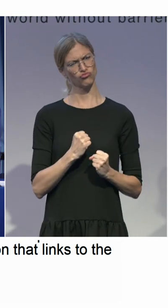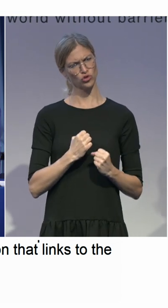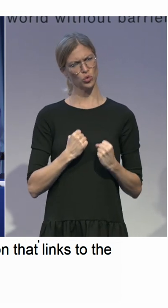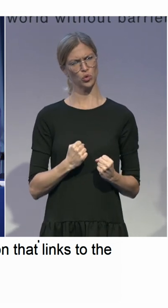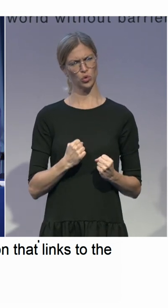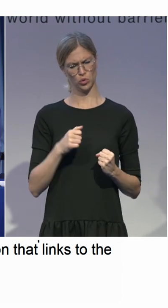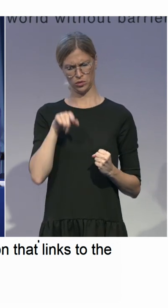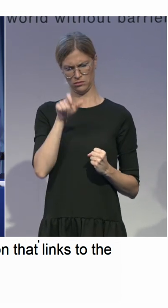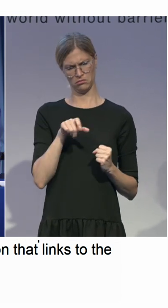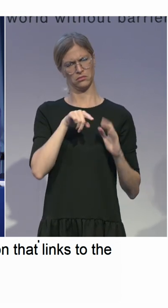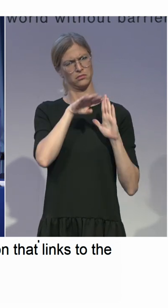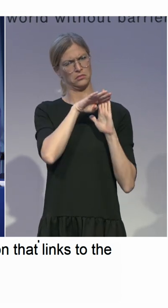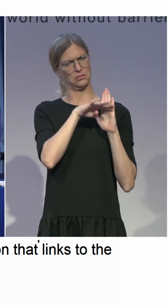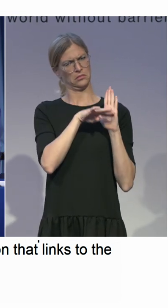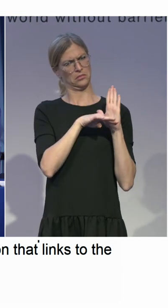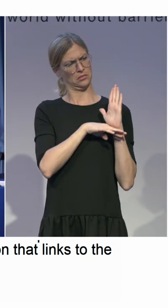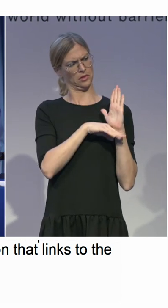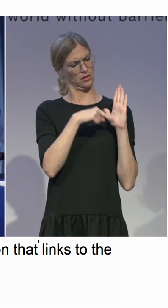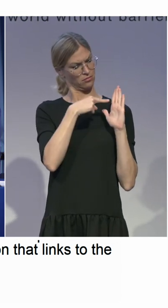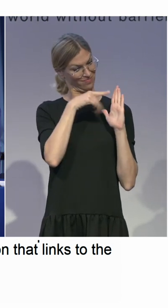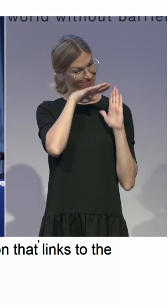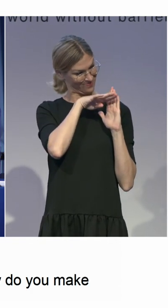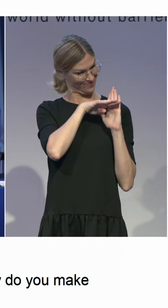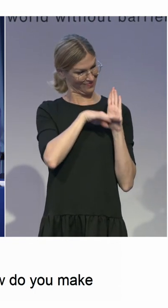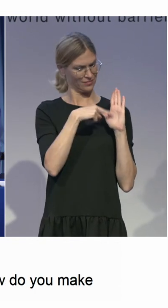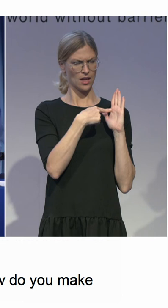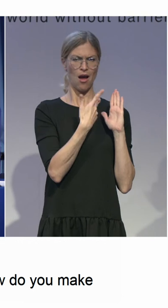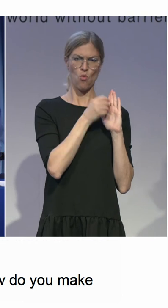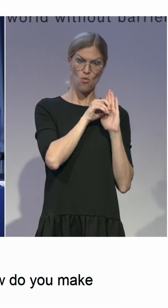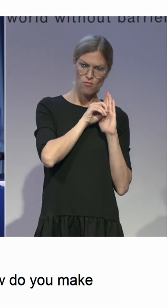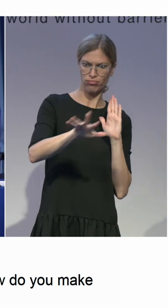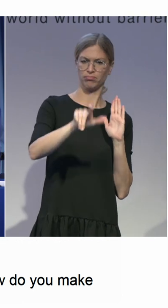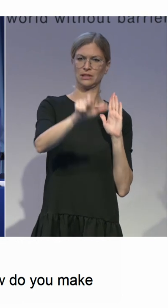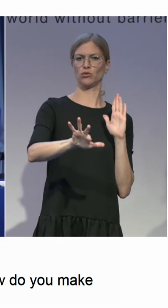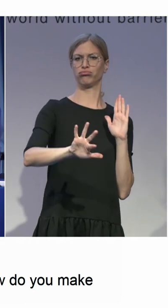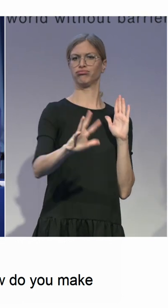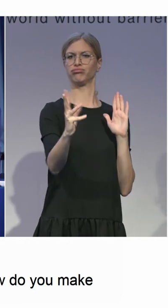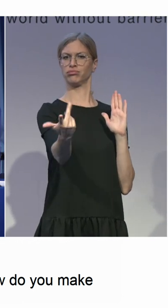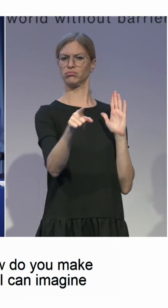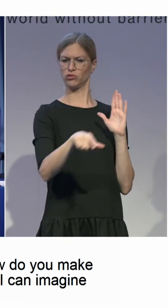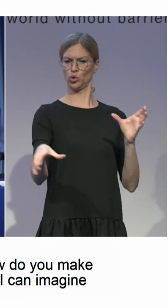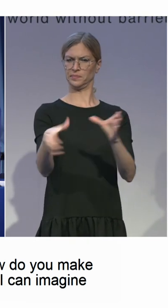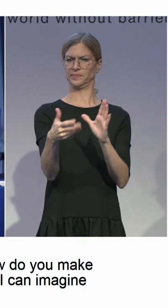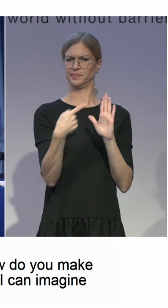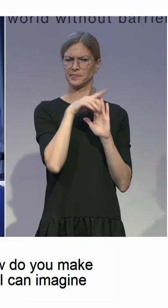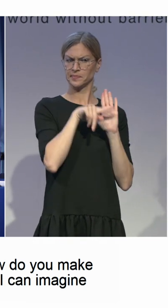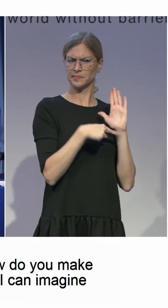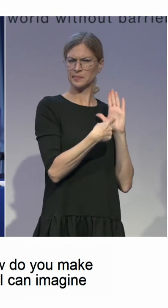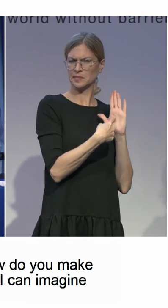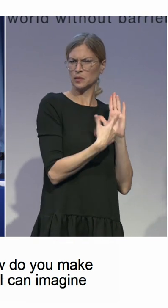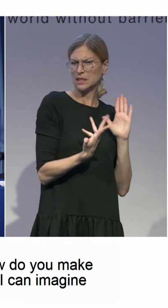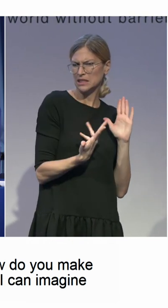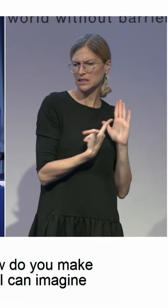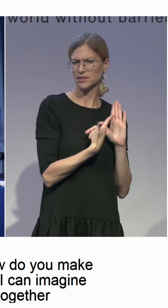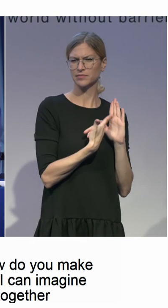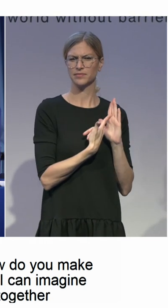imagine you have the microboard and then you work together to kind of realize the project of the